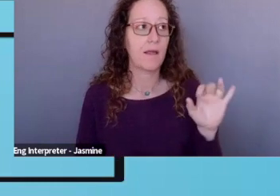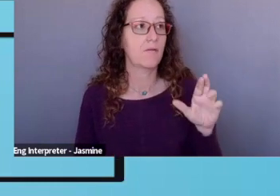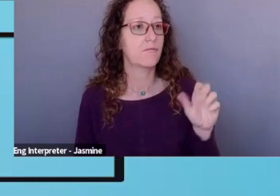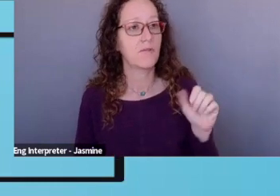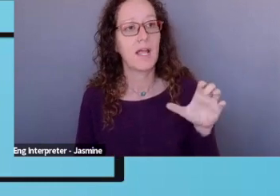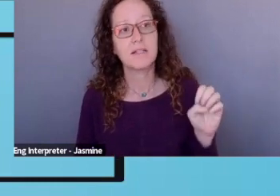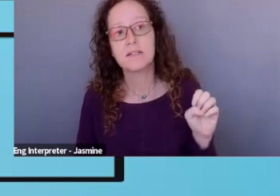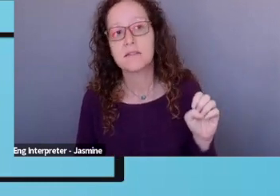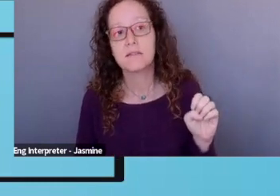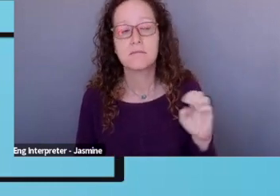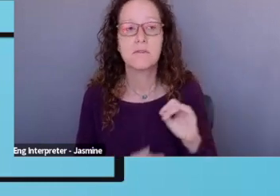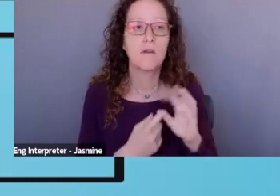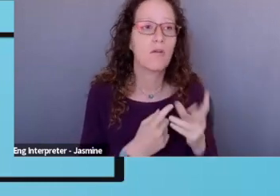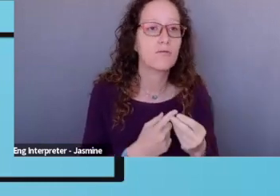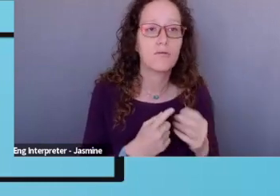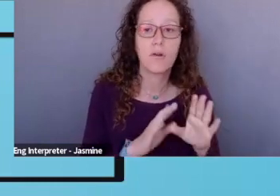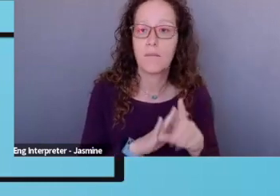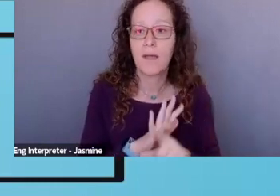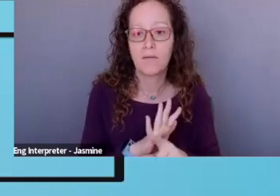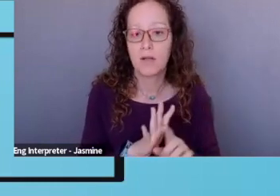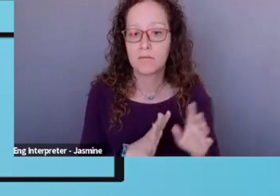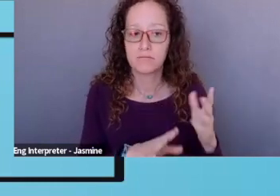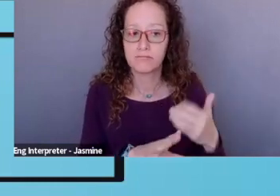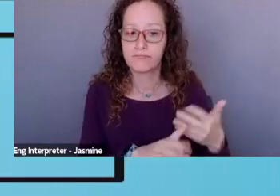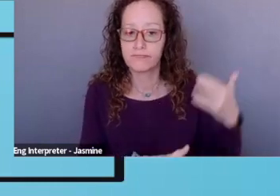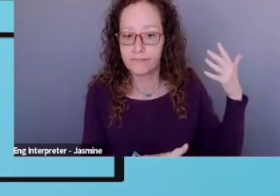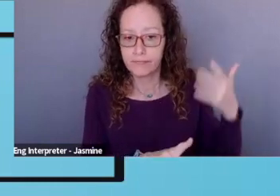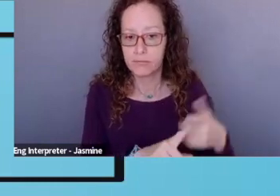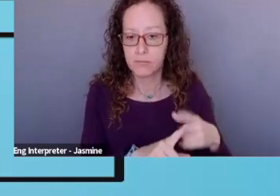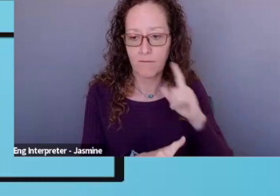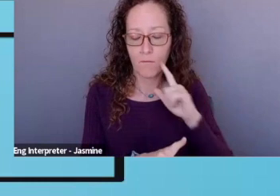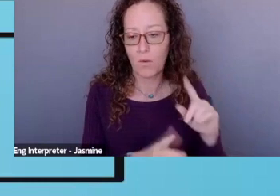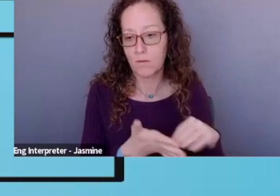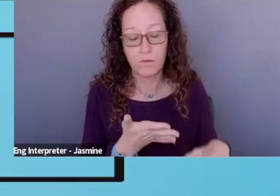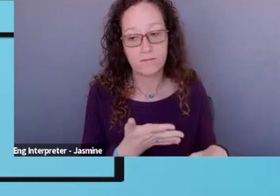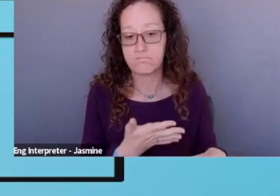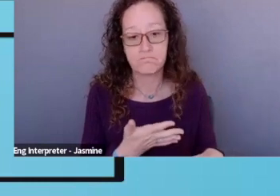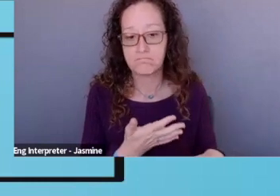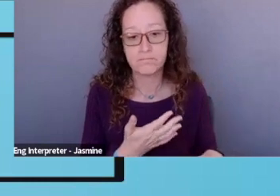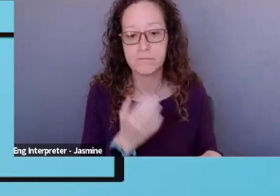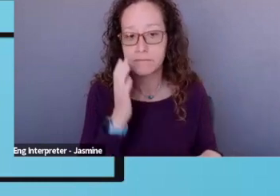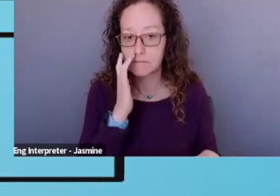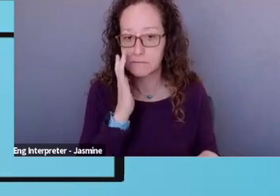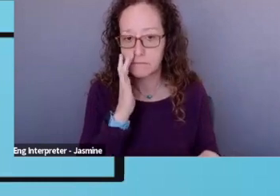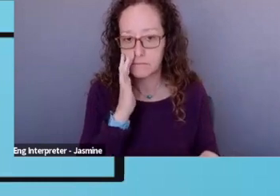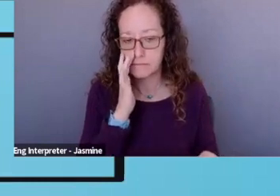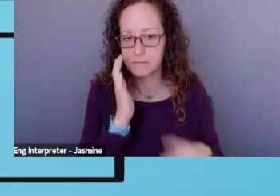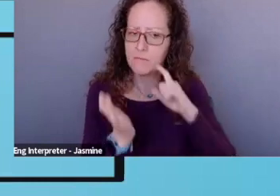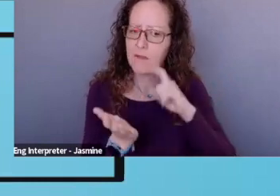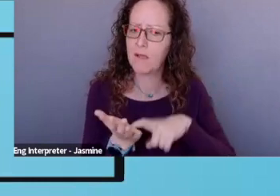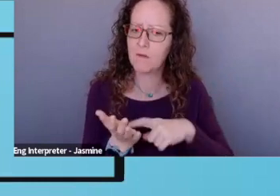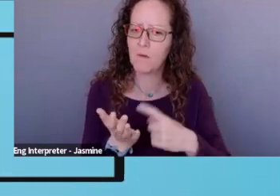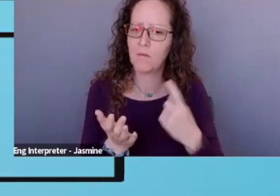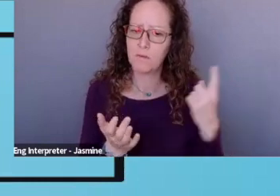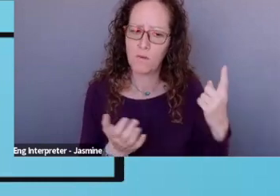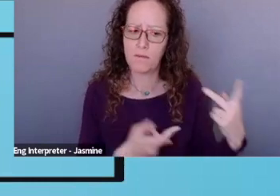uh, cultural background on our, uh, students, but I saw a paragraph in